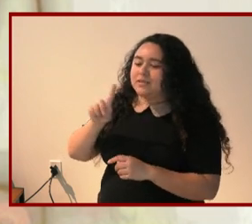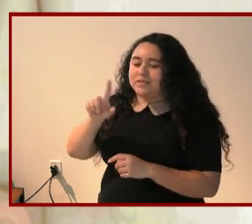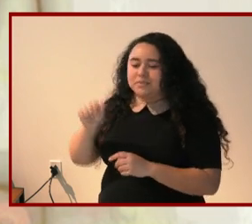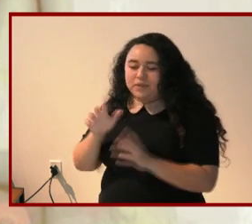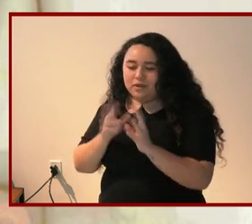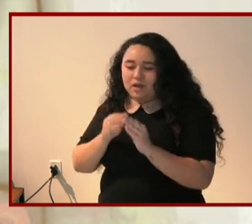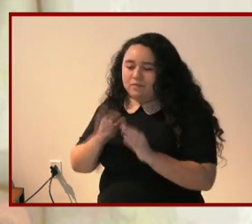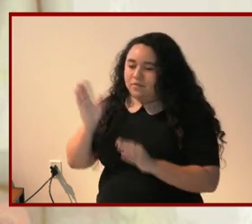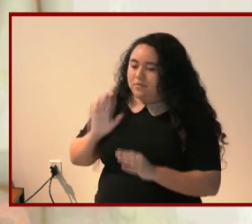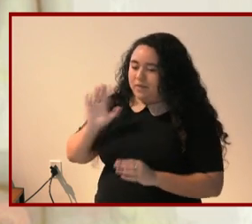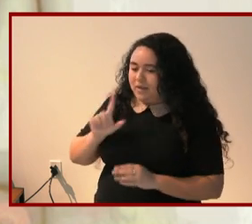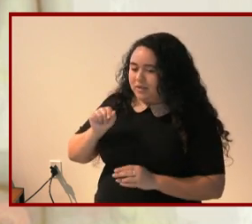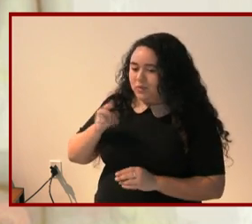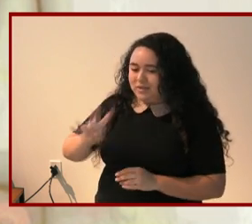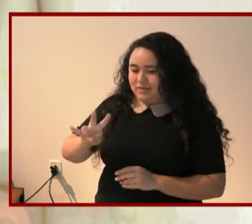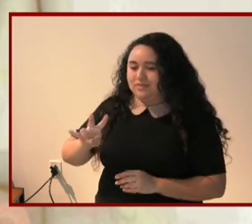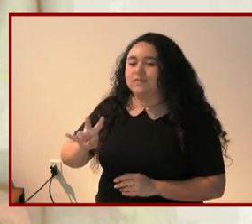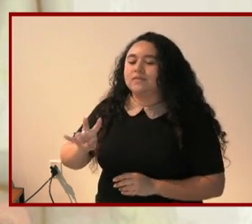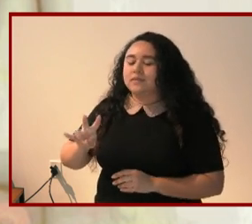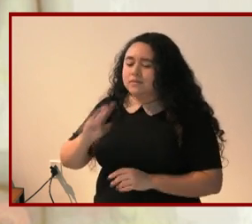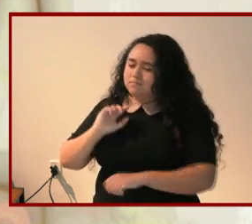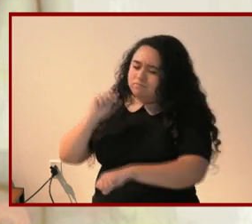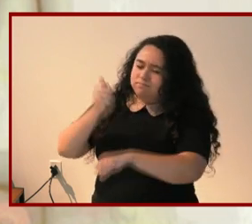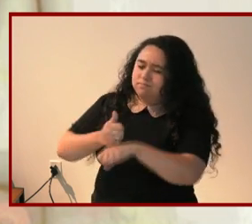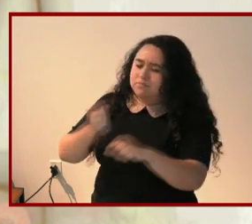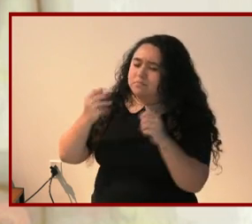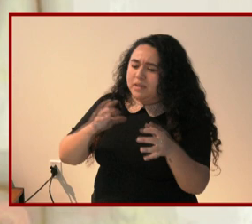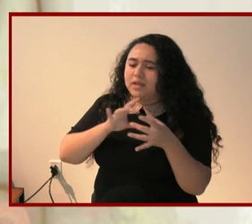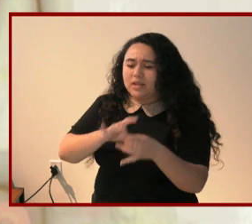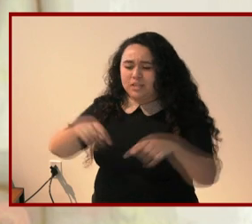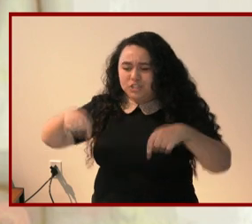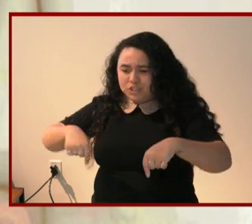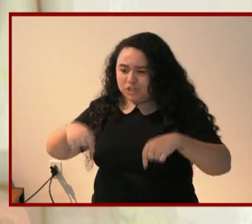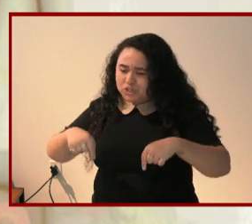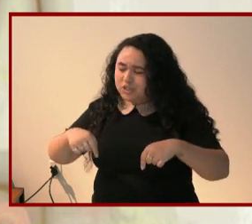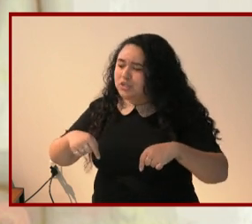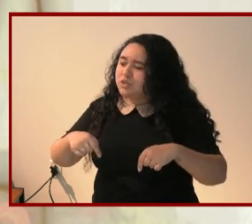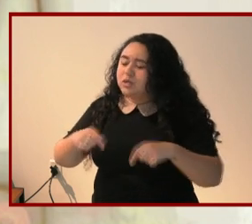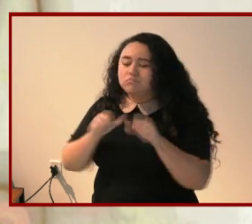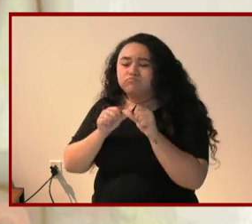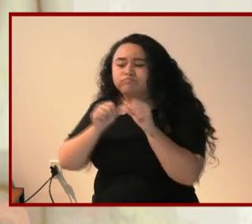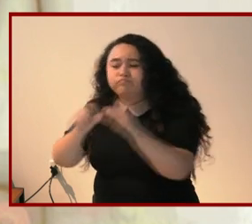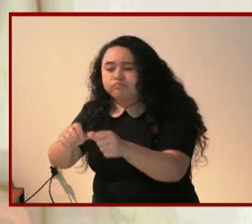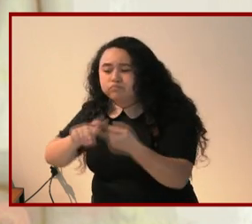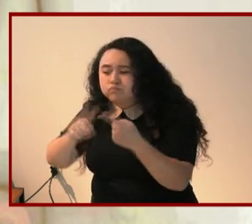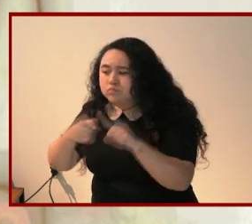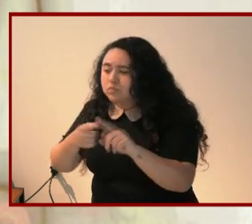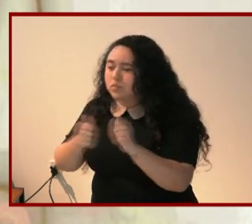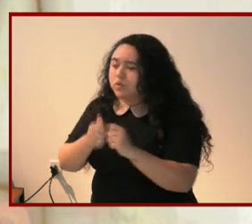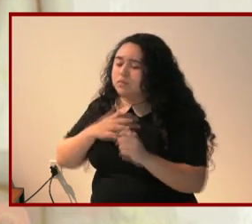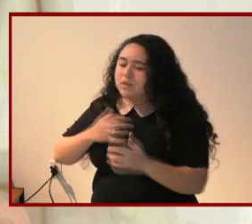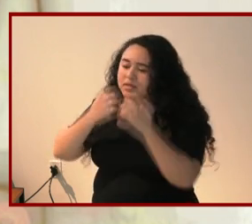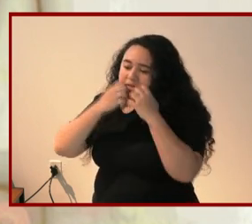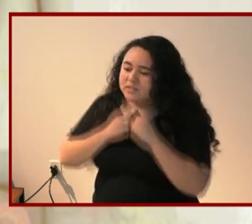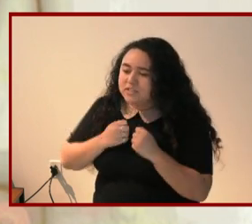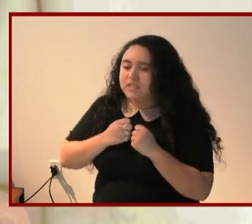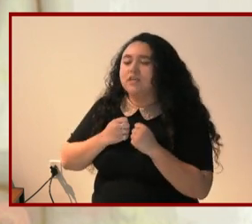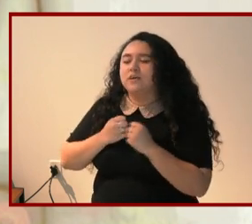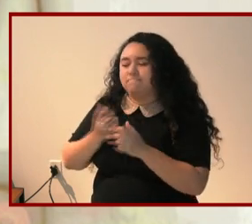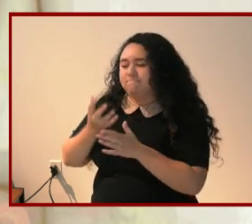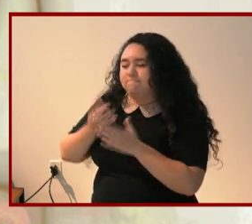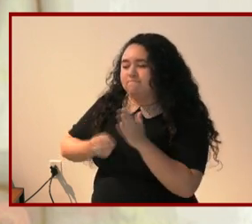2017. I forged many connections here, including a lasting friendship with my dear departed Doran George.